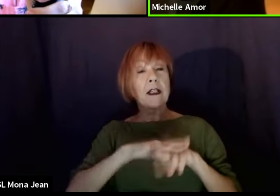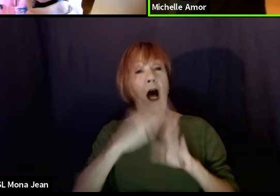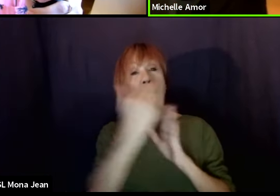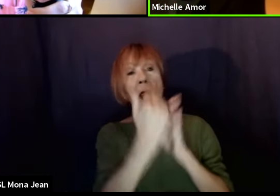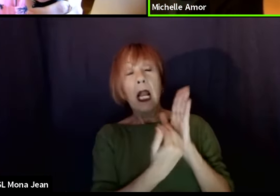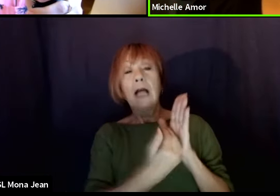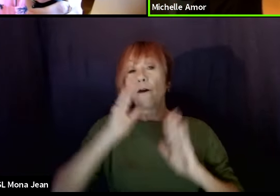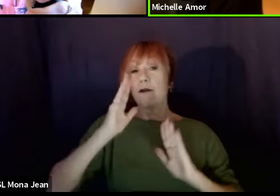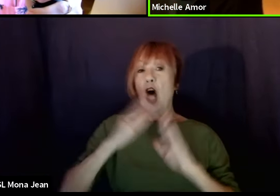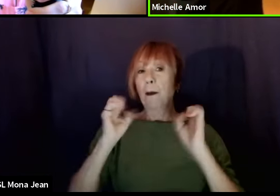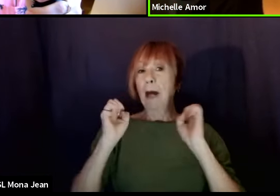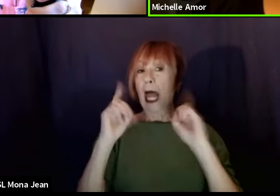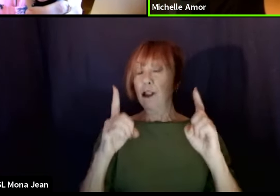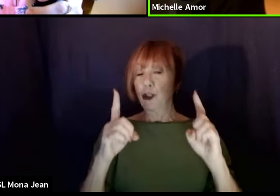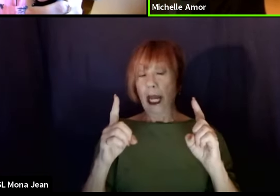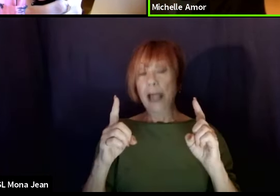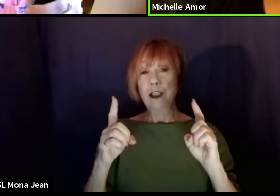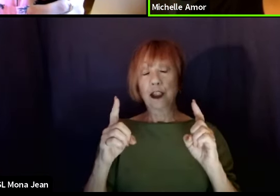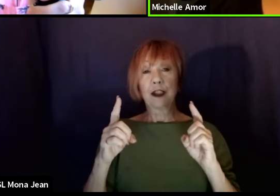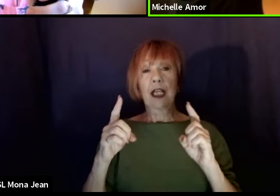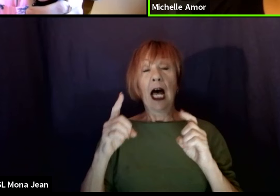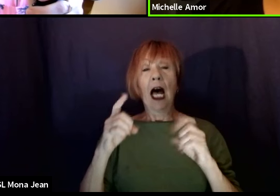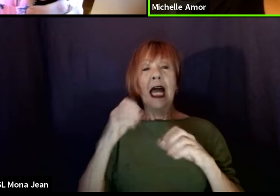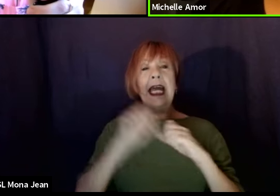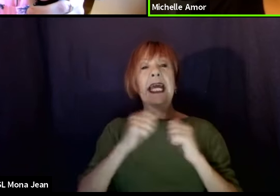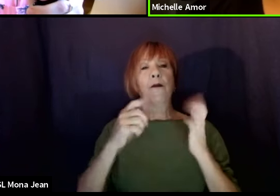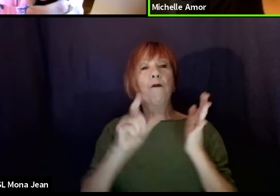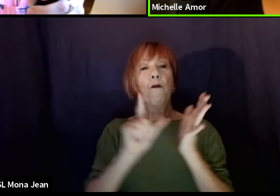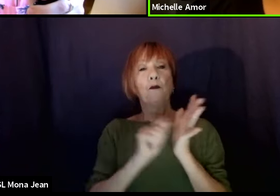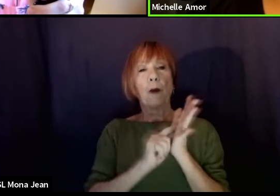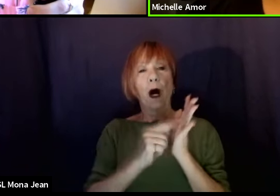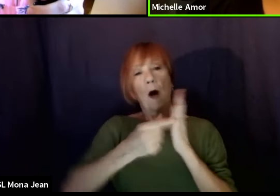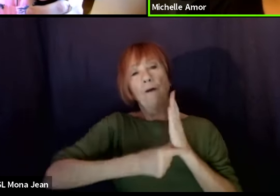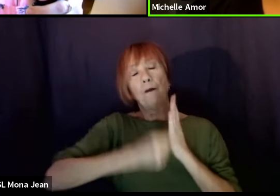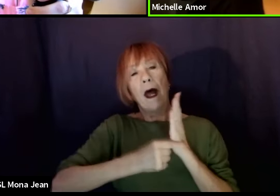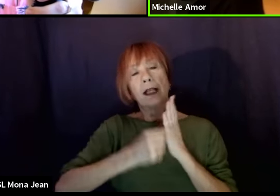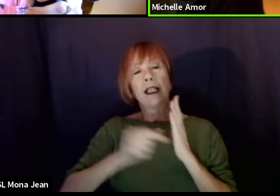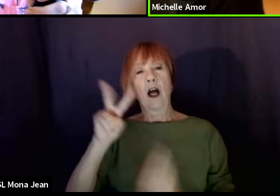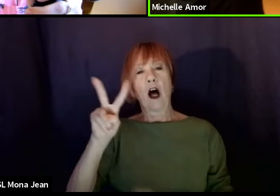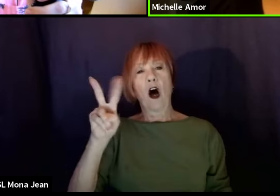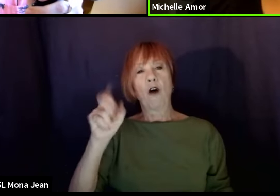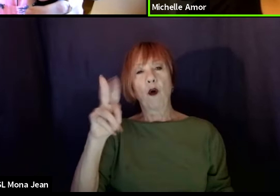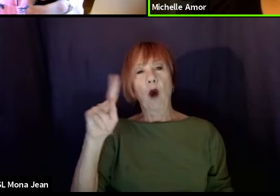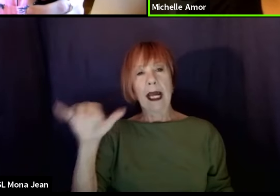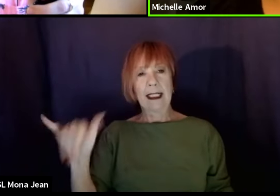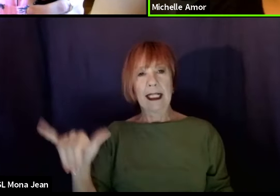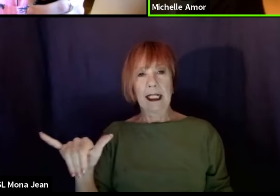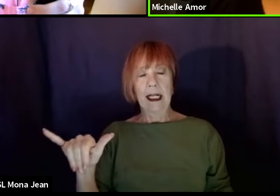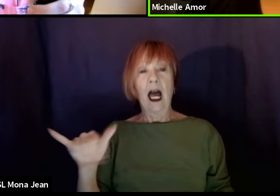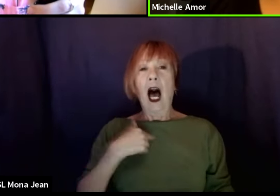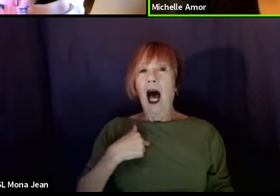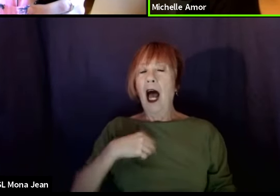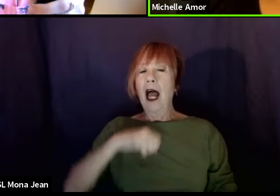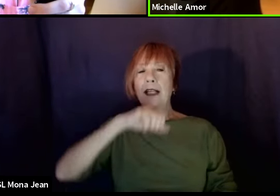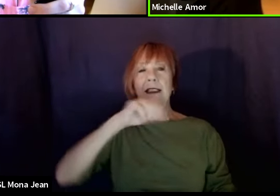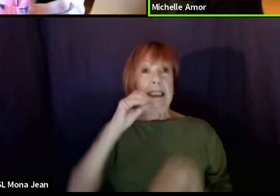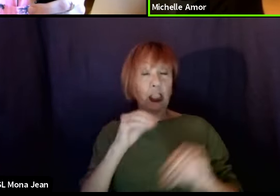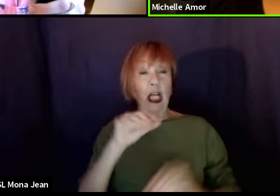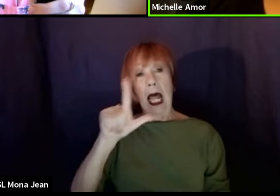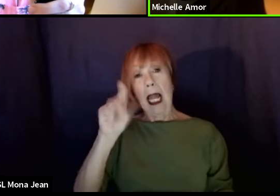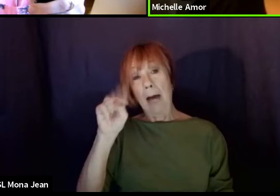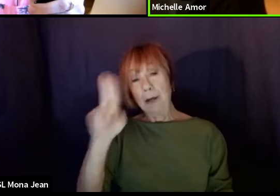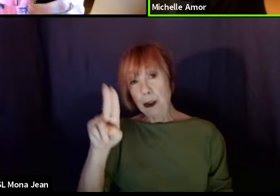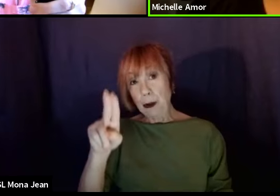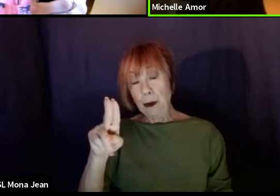around the globe in variety this year. I teach at LMU. I love teaching as much as I love writing. I don't have pets